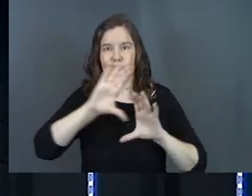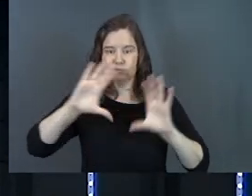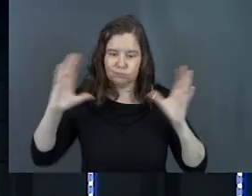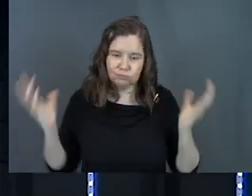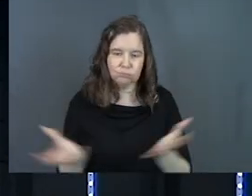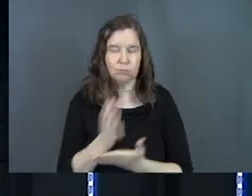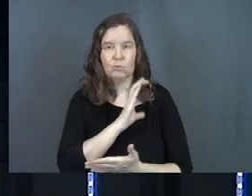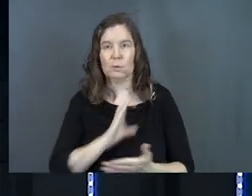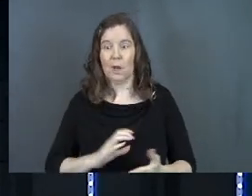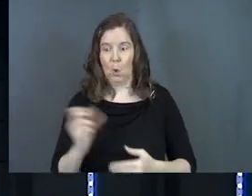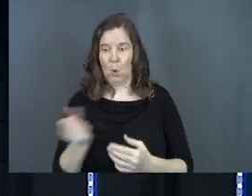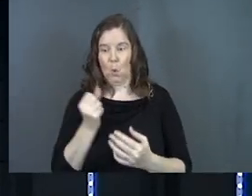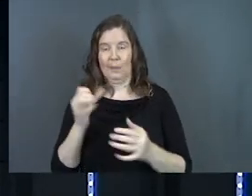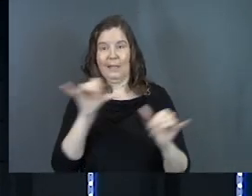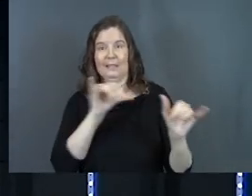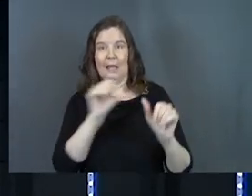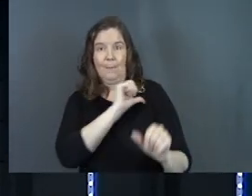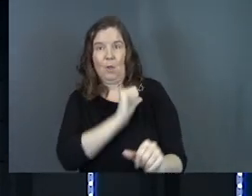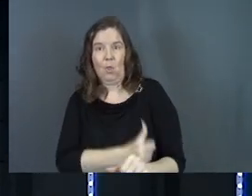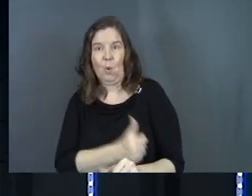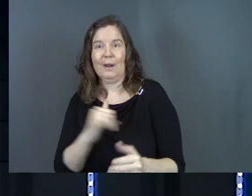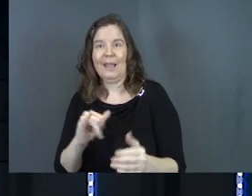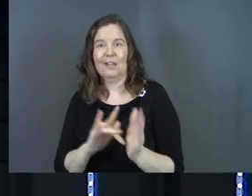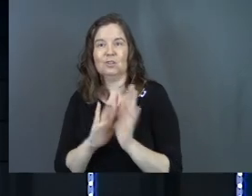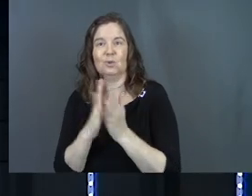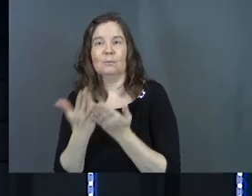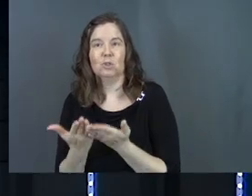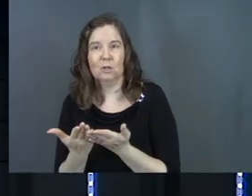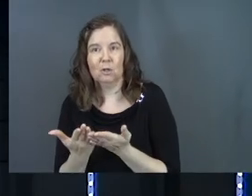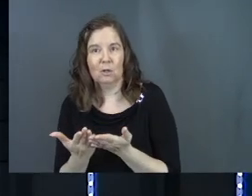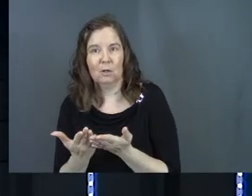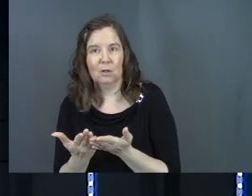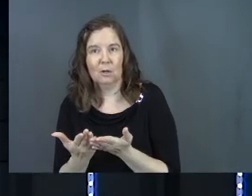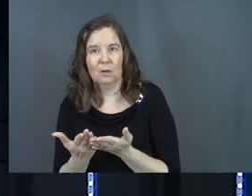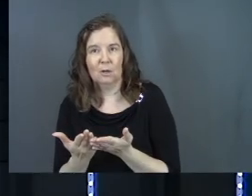and hold it at the same authority as scripture.